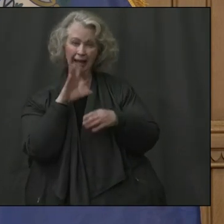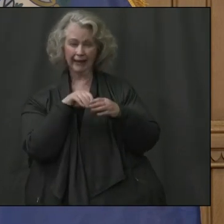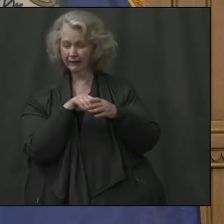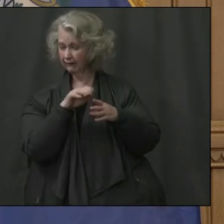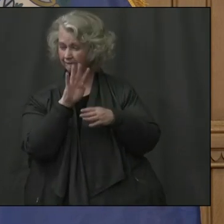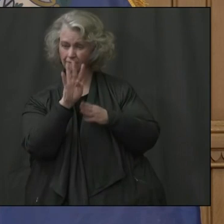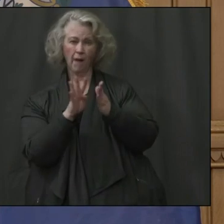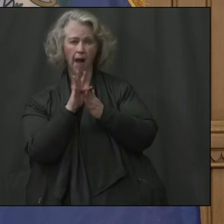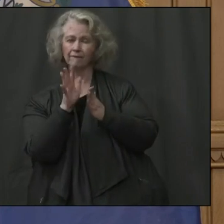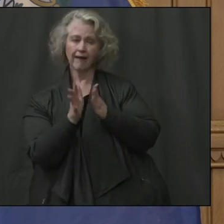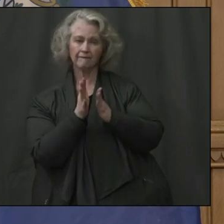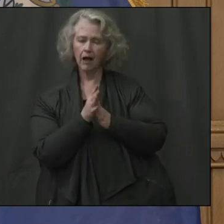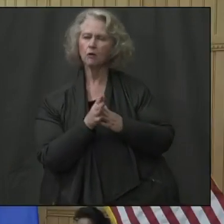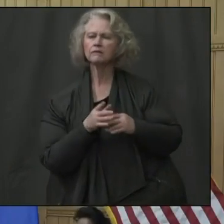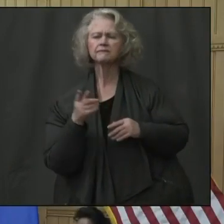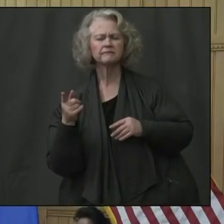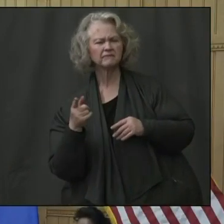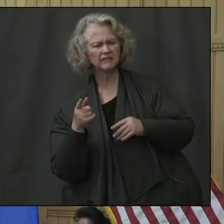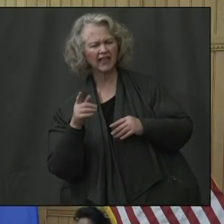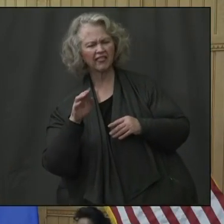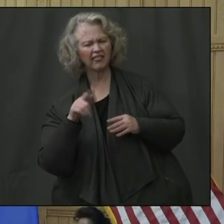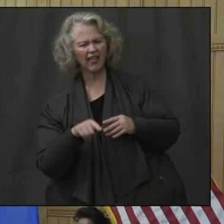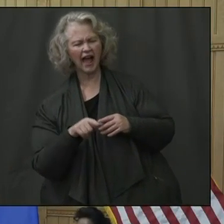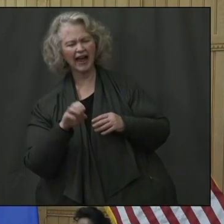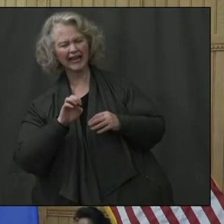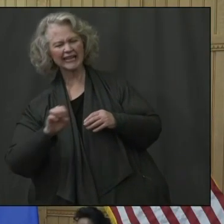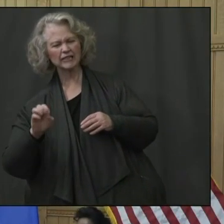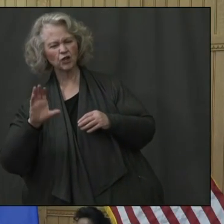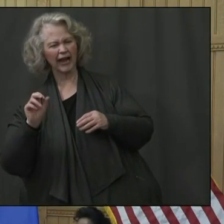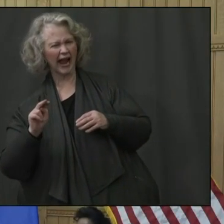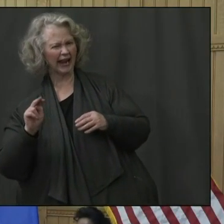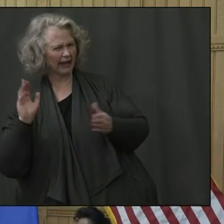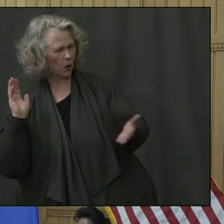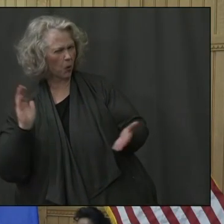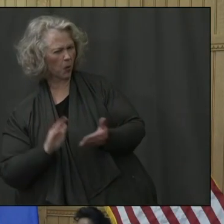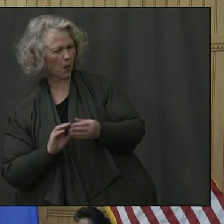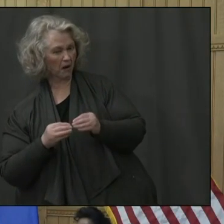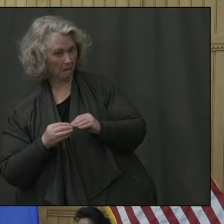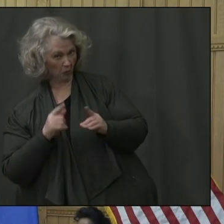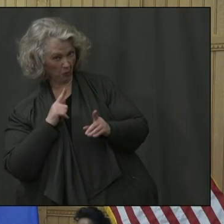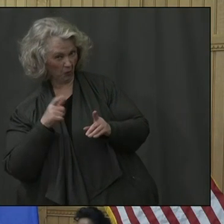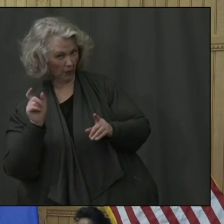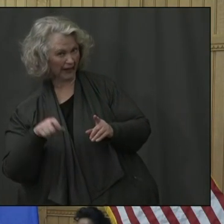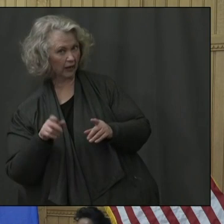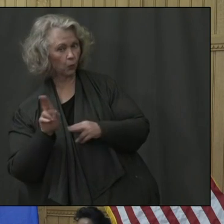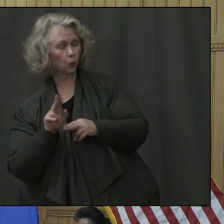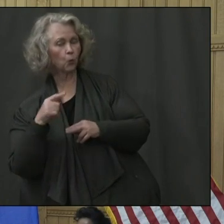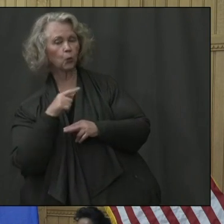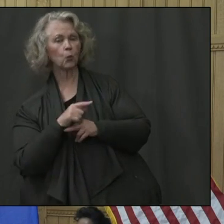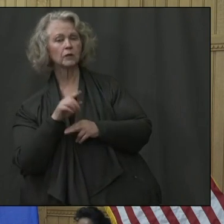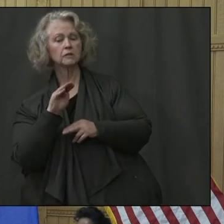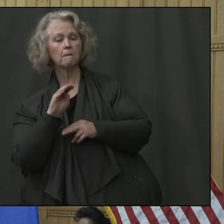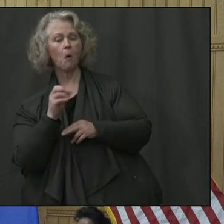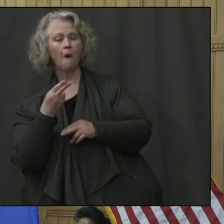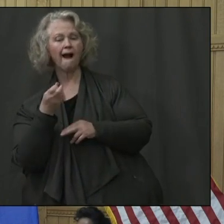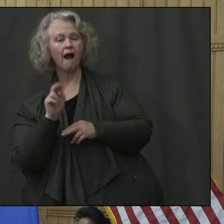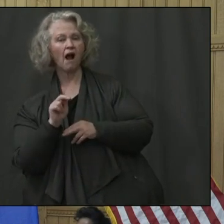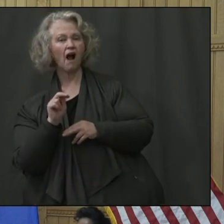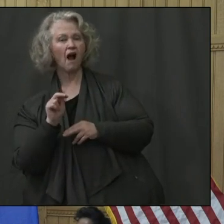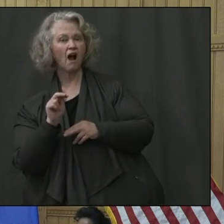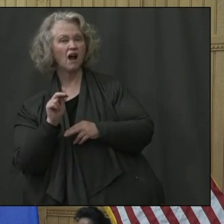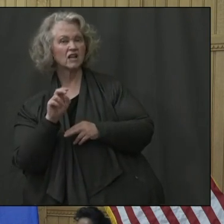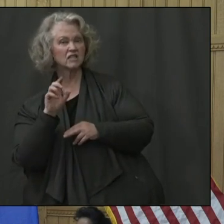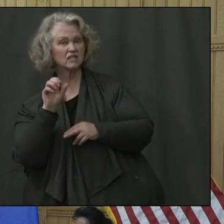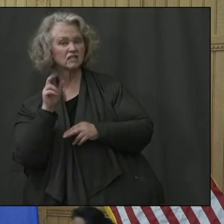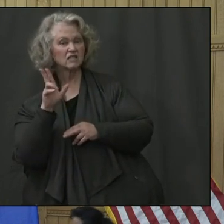With the lower numbers in Eastern Connecticut, do you think you're going to be needing the the Mohegan Sun Convention Center or what will you be